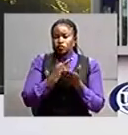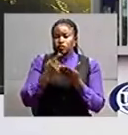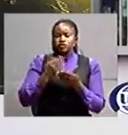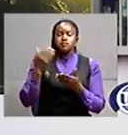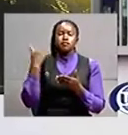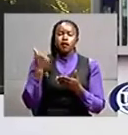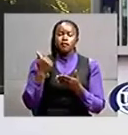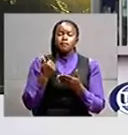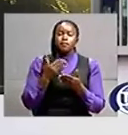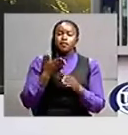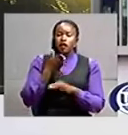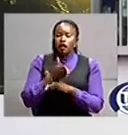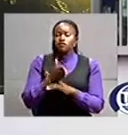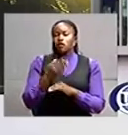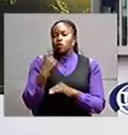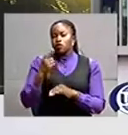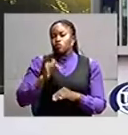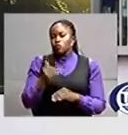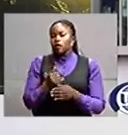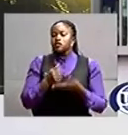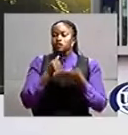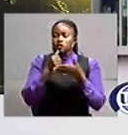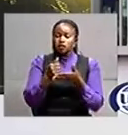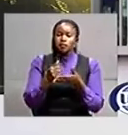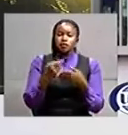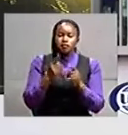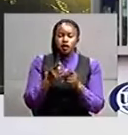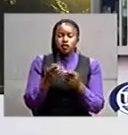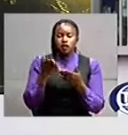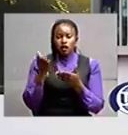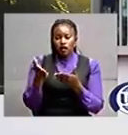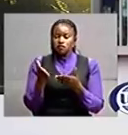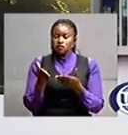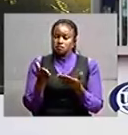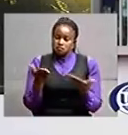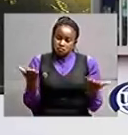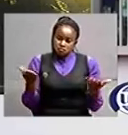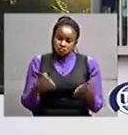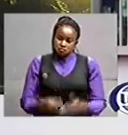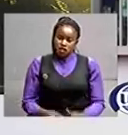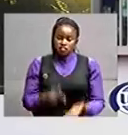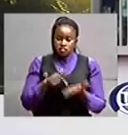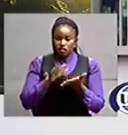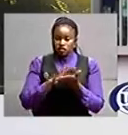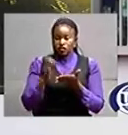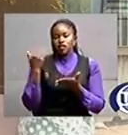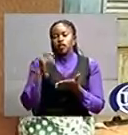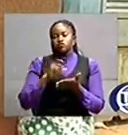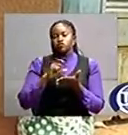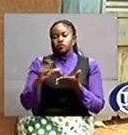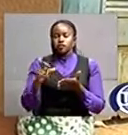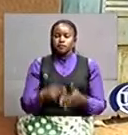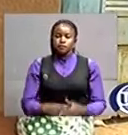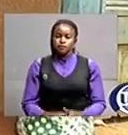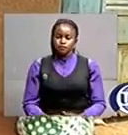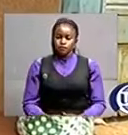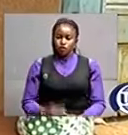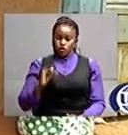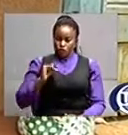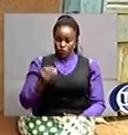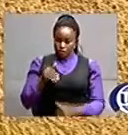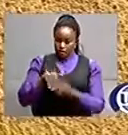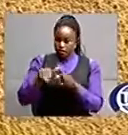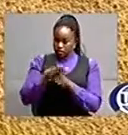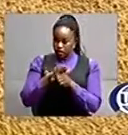in disguise of helping kabugo who was loaded with domestic duties on thursday last week a woman mikasese is